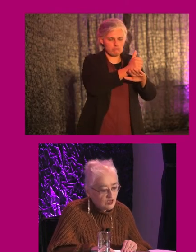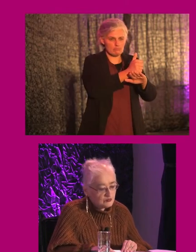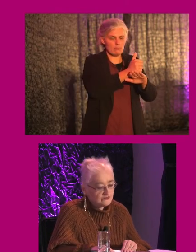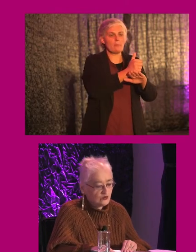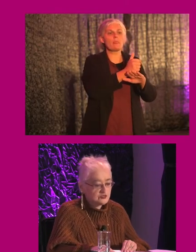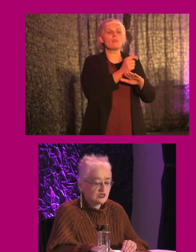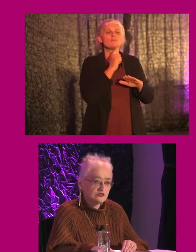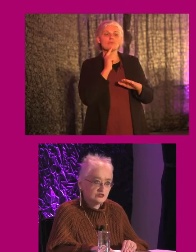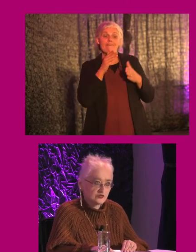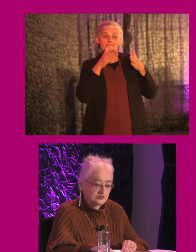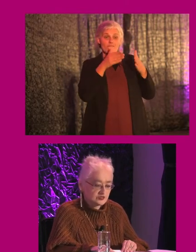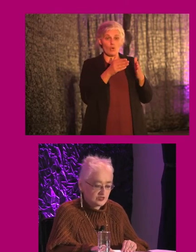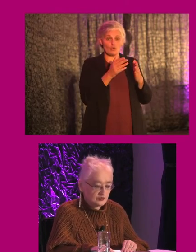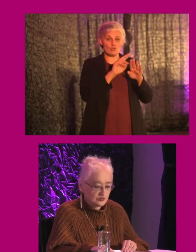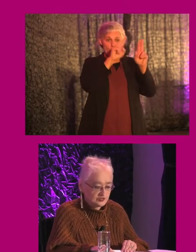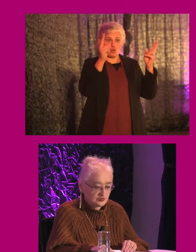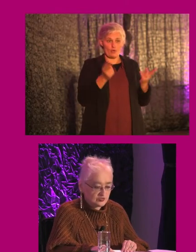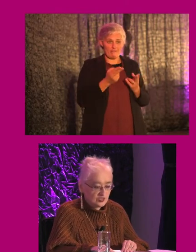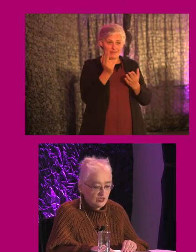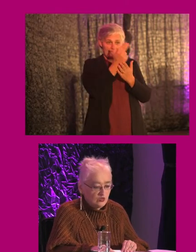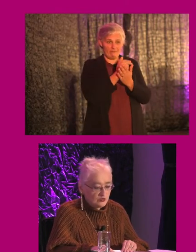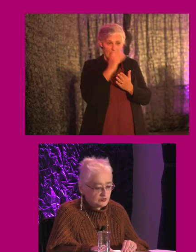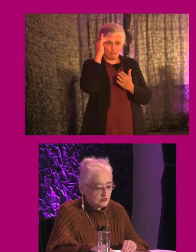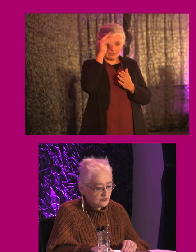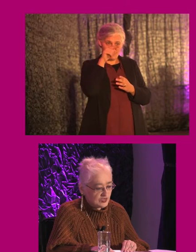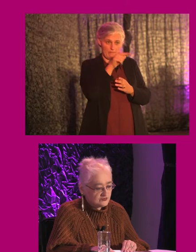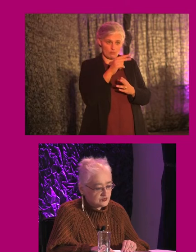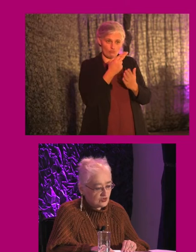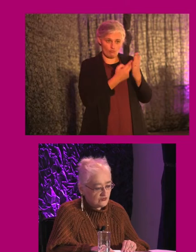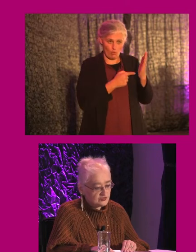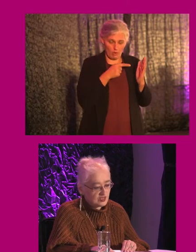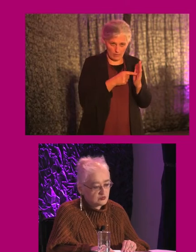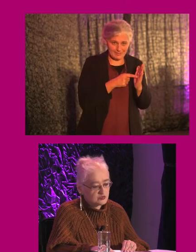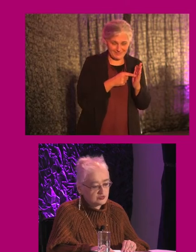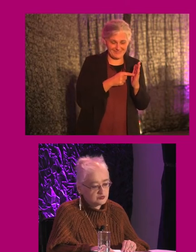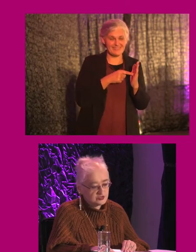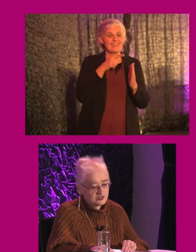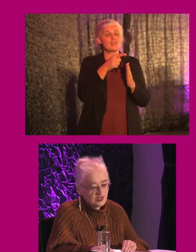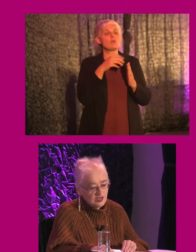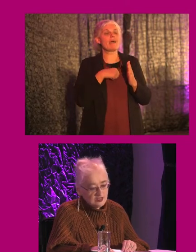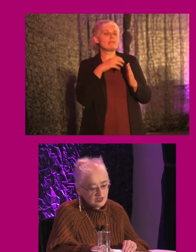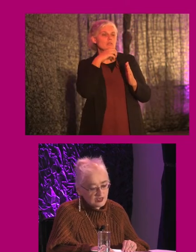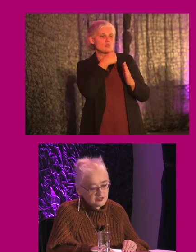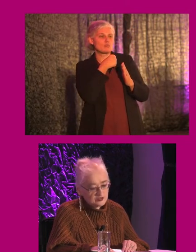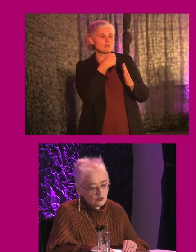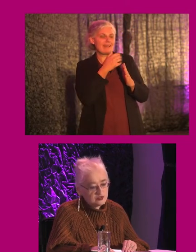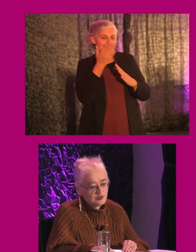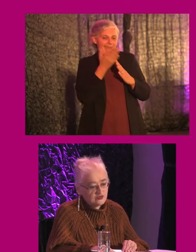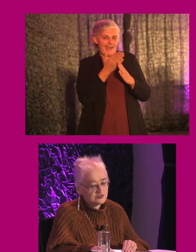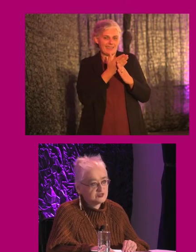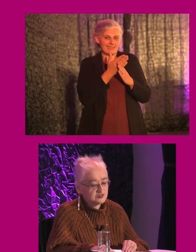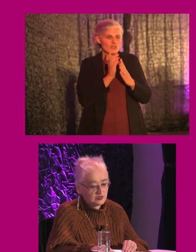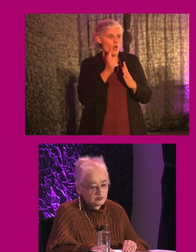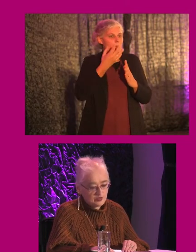By focusing on universal design principles, we can move away from the often held presumptions that access only